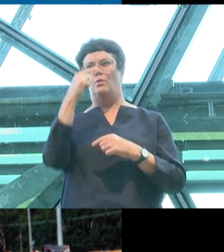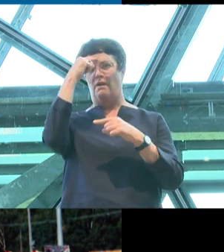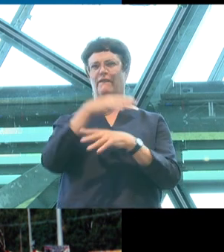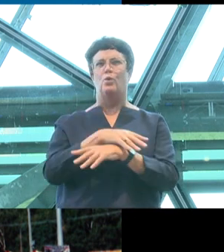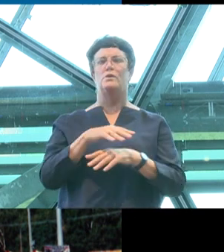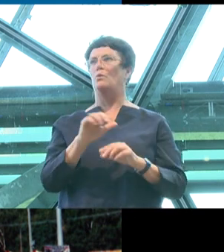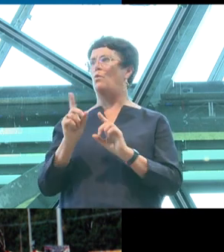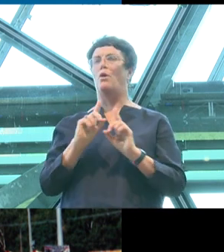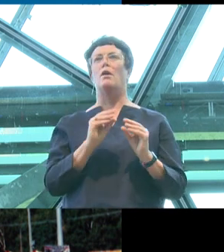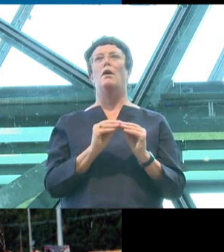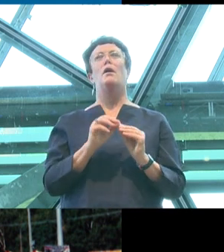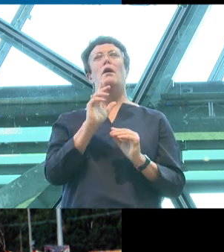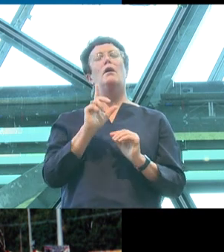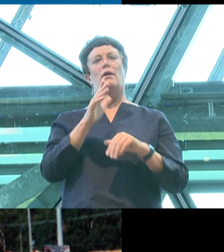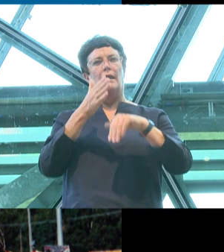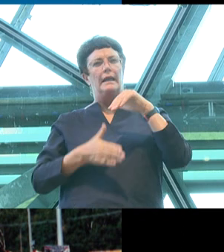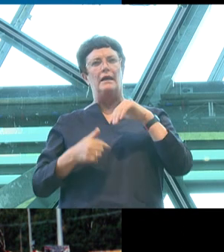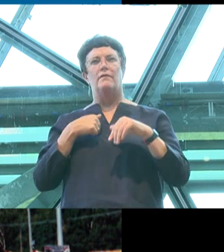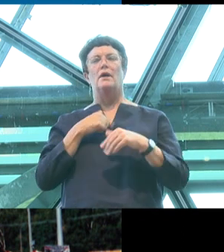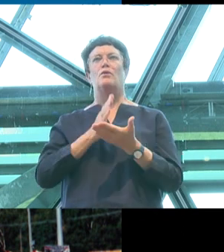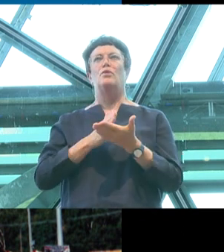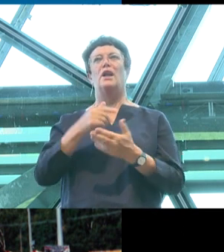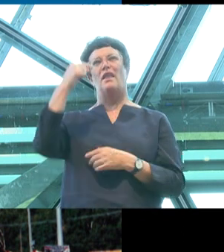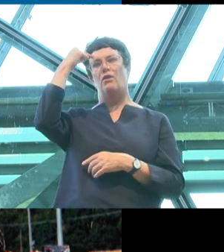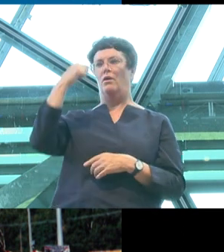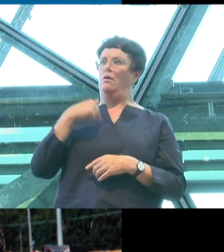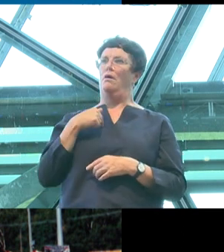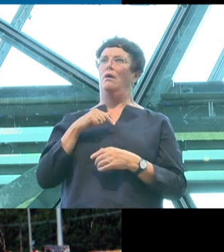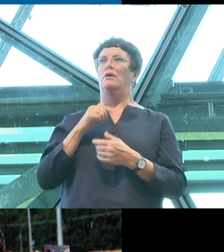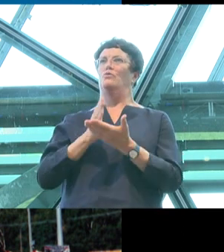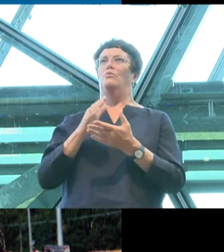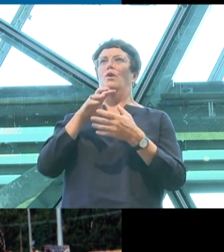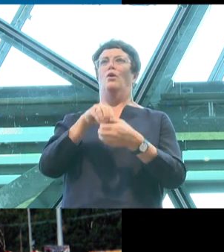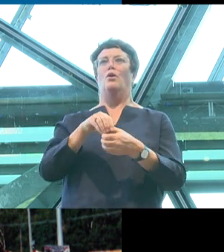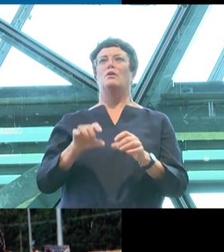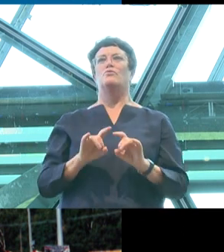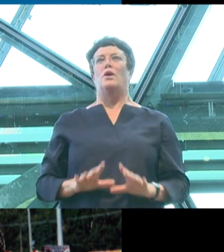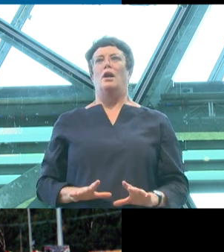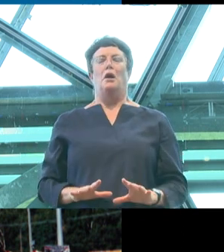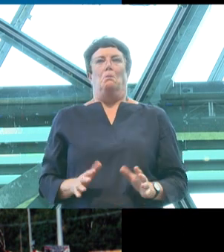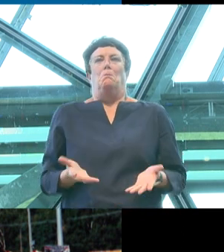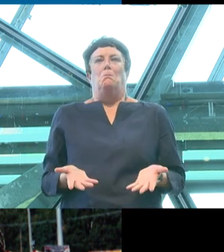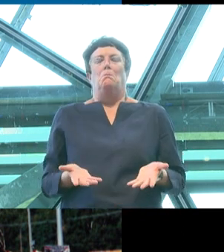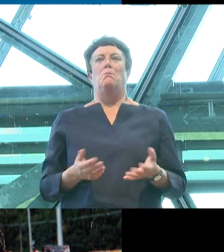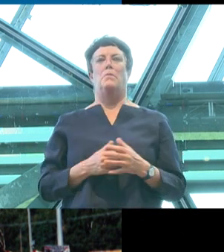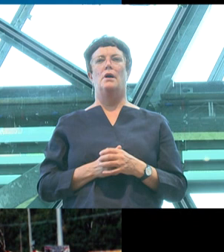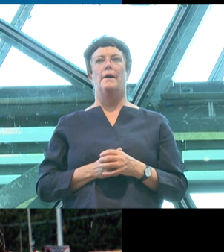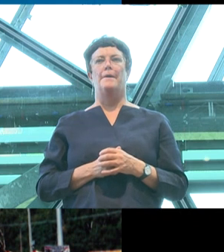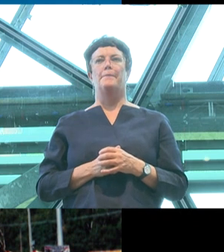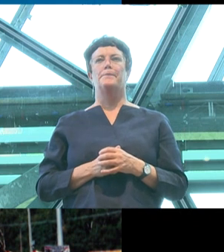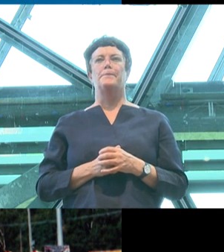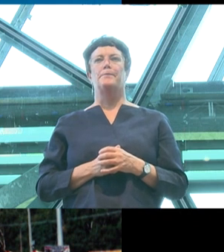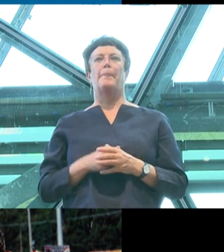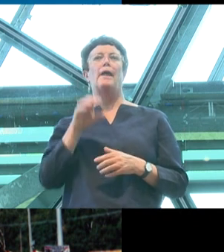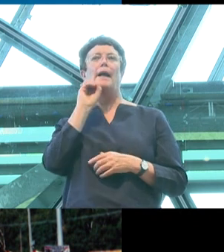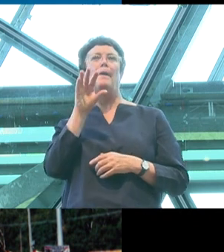I never really questioned whether I belonged to this country or not. As the comedian Mindy Kaling once